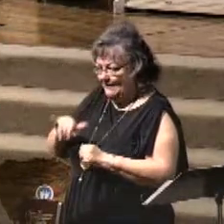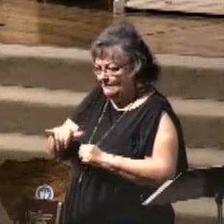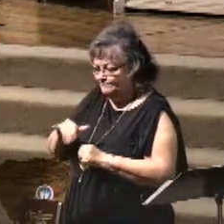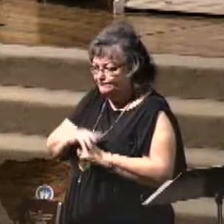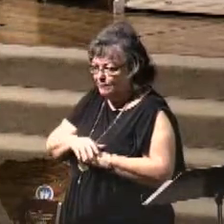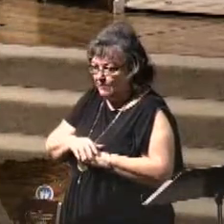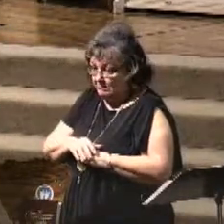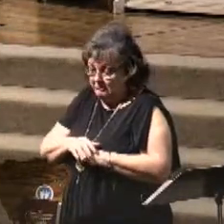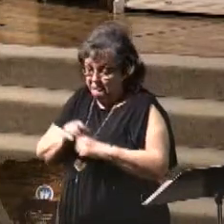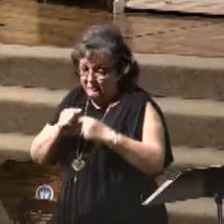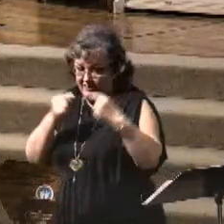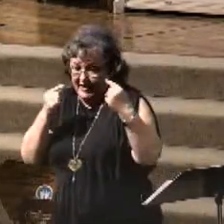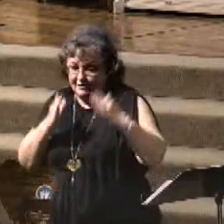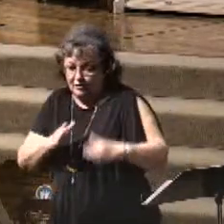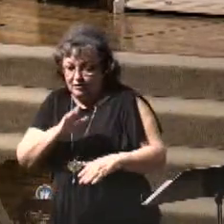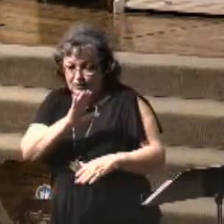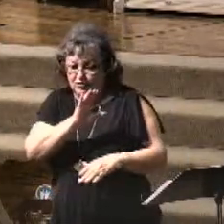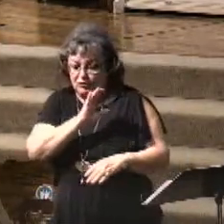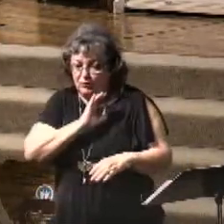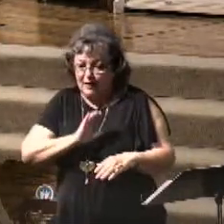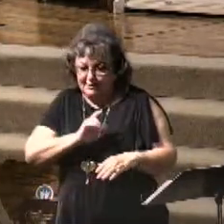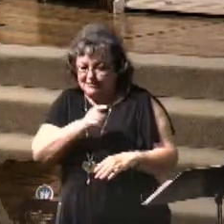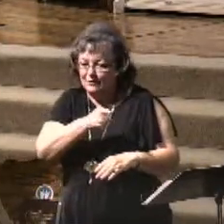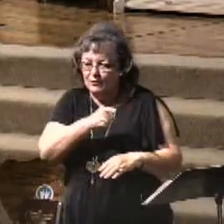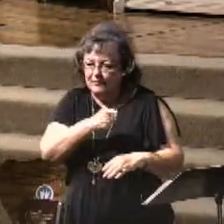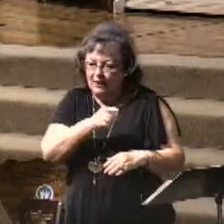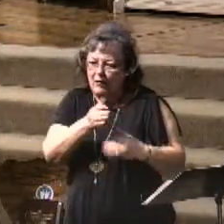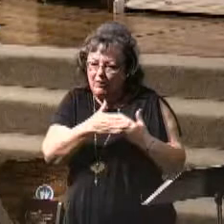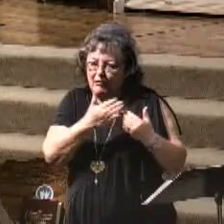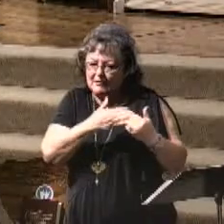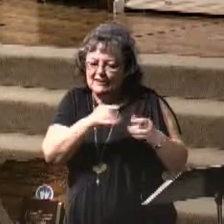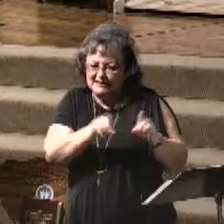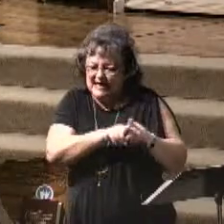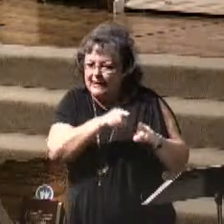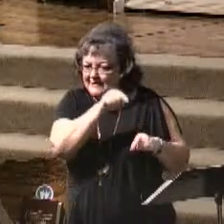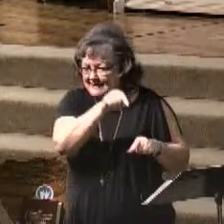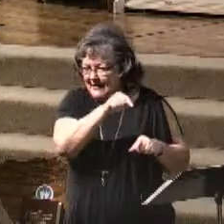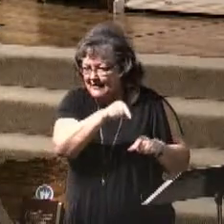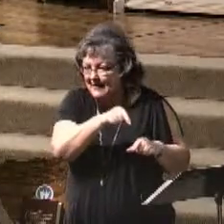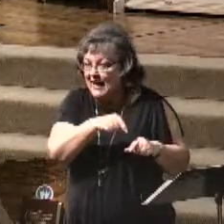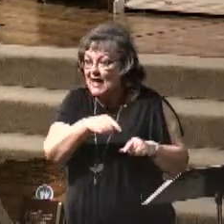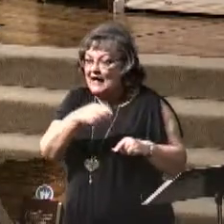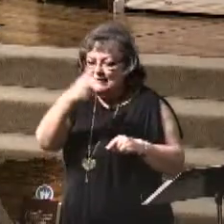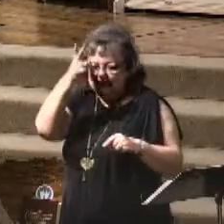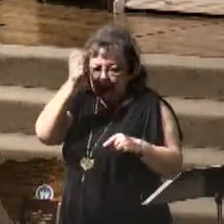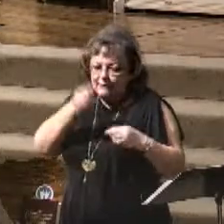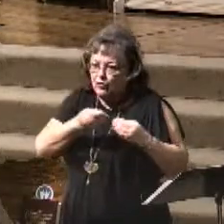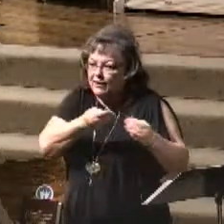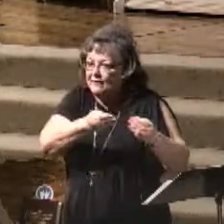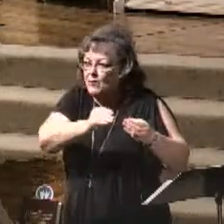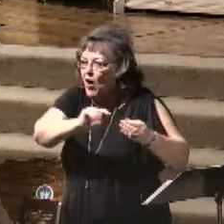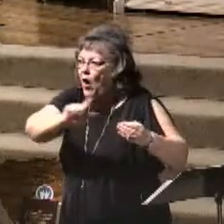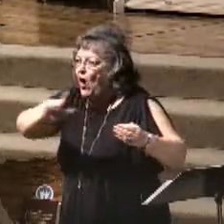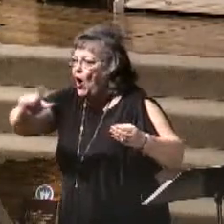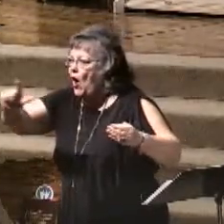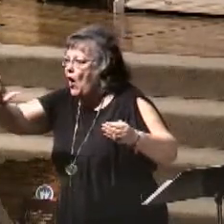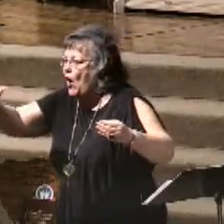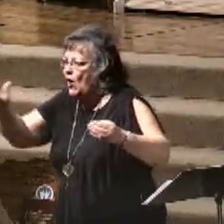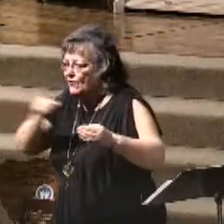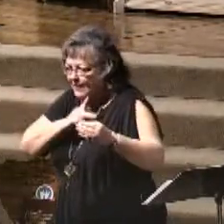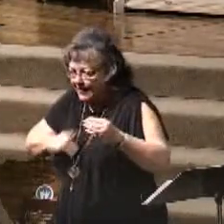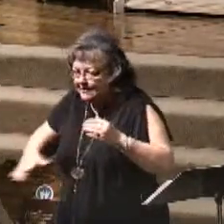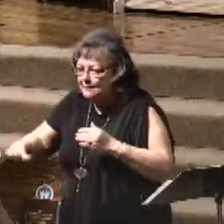The Antichrist will be a taker on that deal. And Satan will give him all the kingdoms of the world. That was not